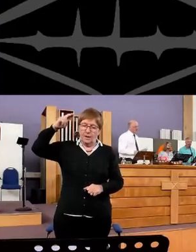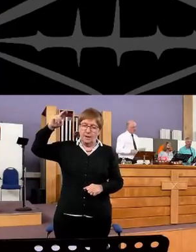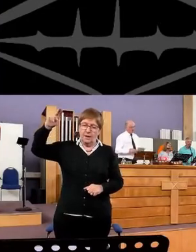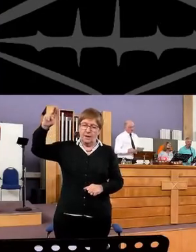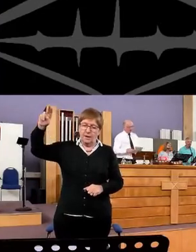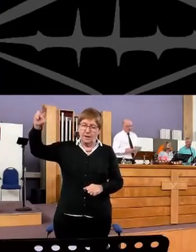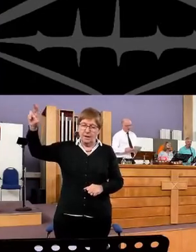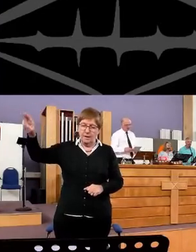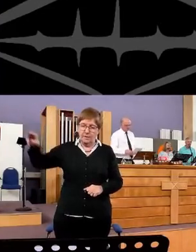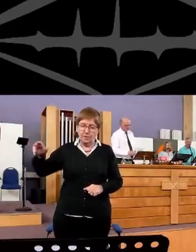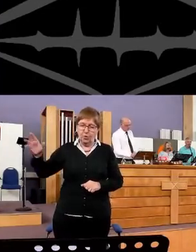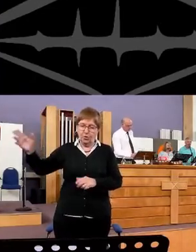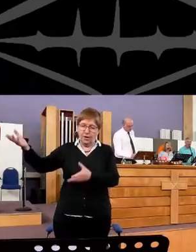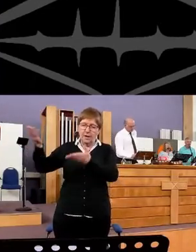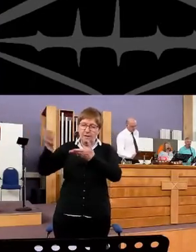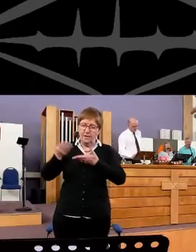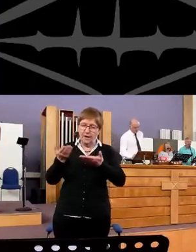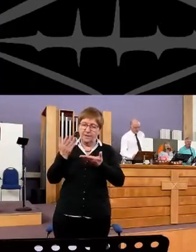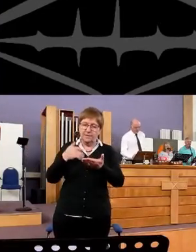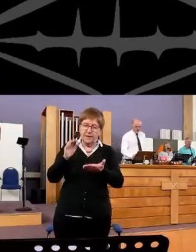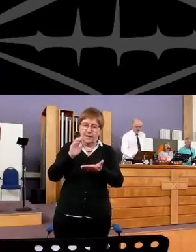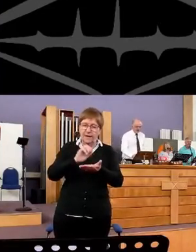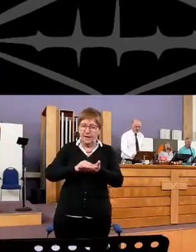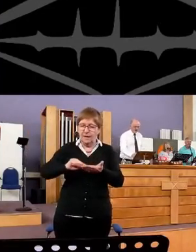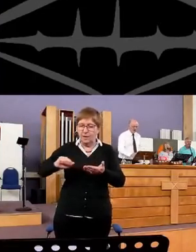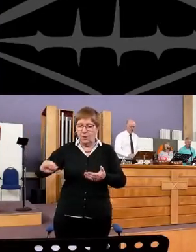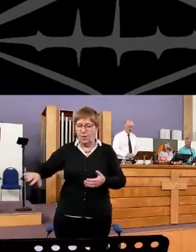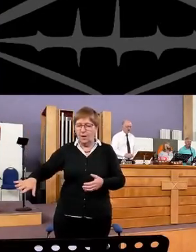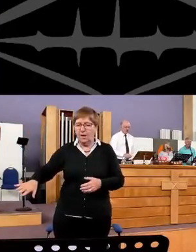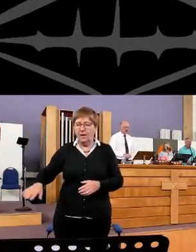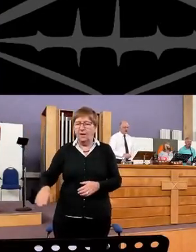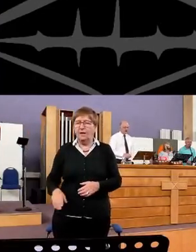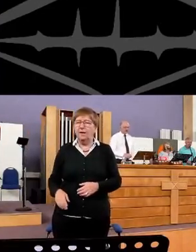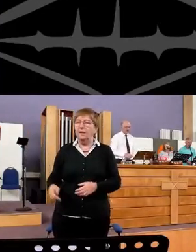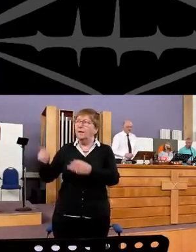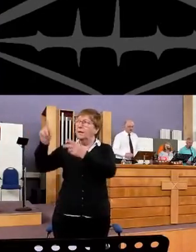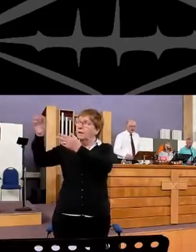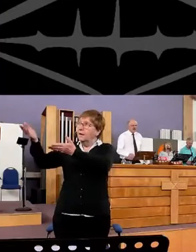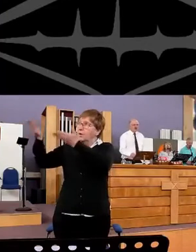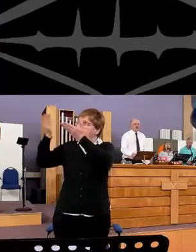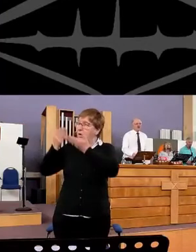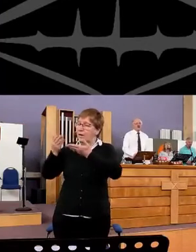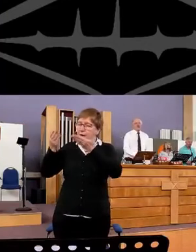name Blessed be your holy name